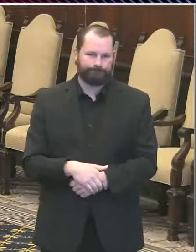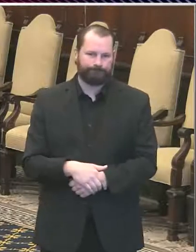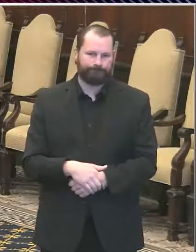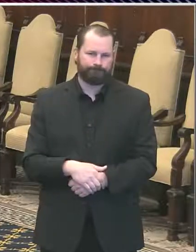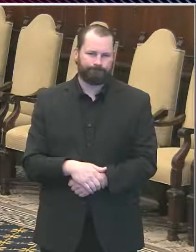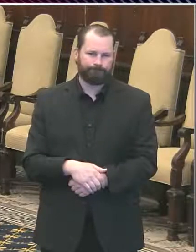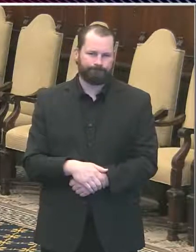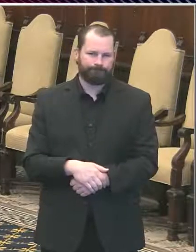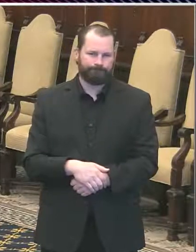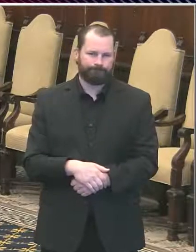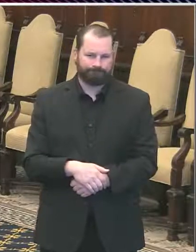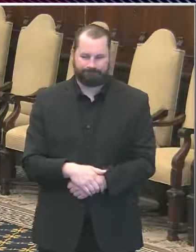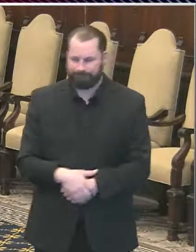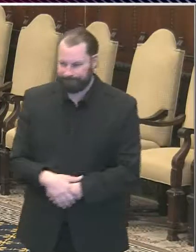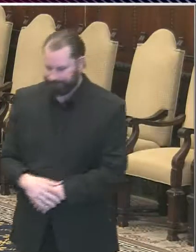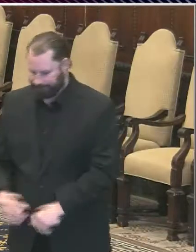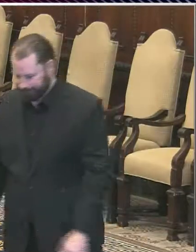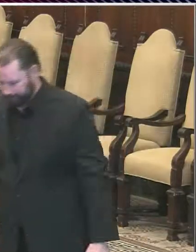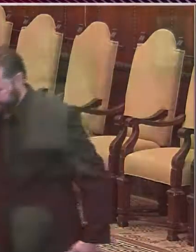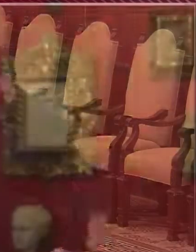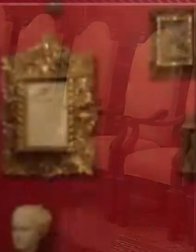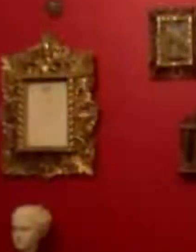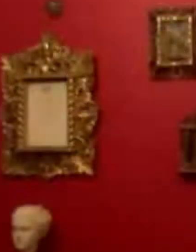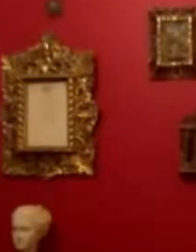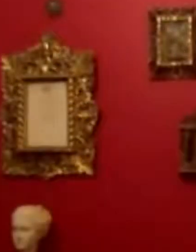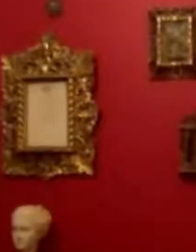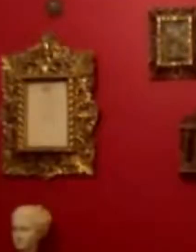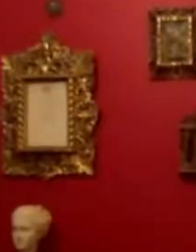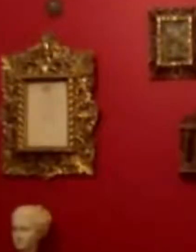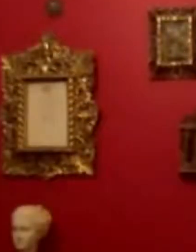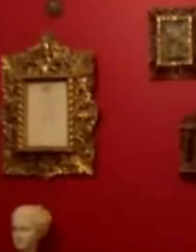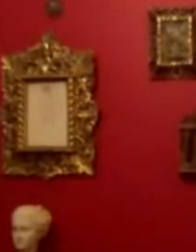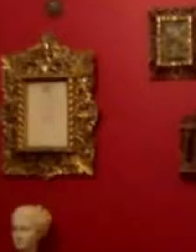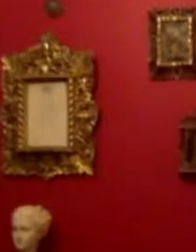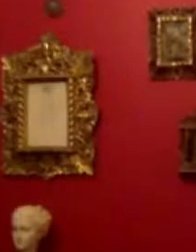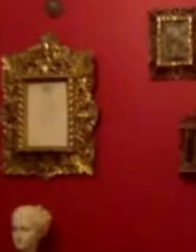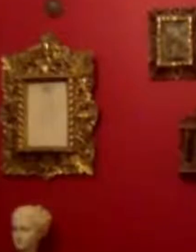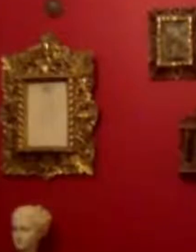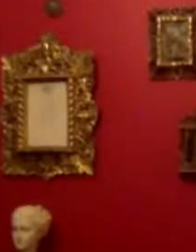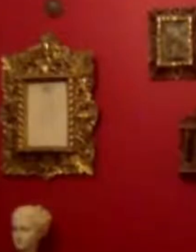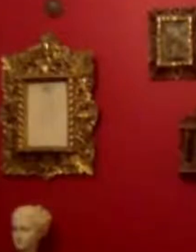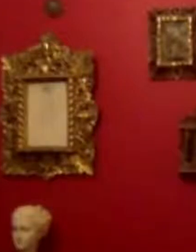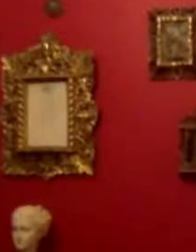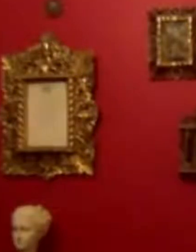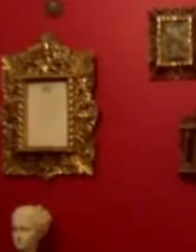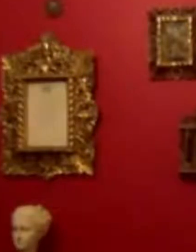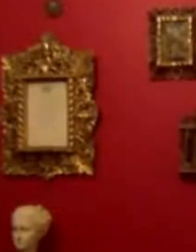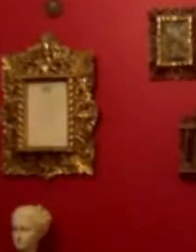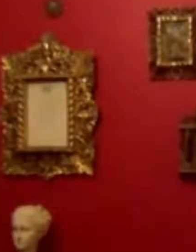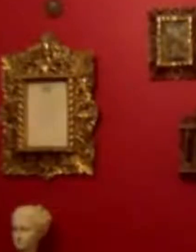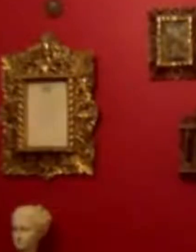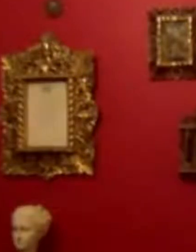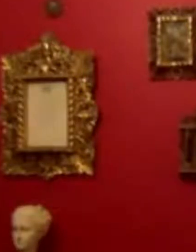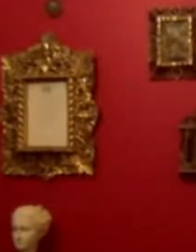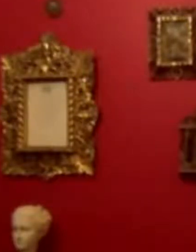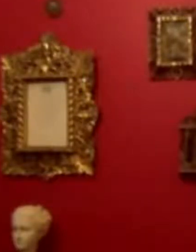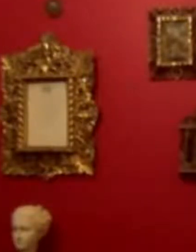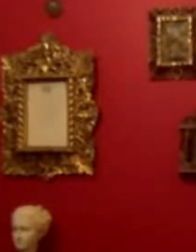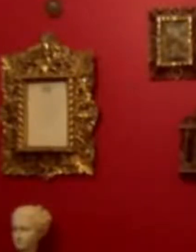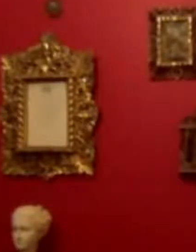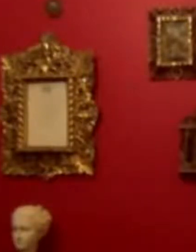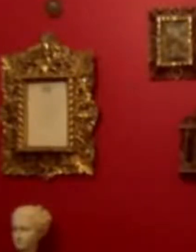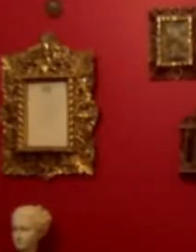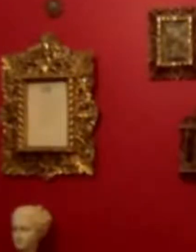Farley's remarks. The message from the alcalde Jim Kenney for the martes 19 of May of 2020. Good afternoon, everyone.